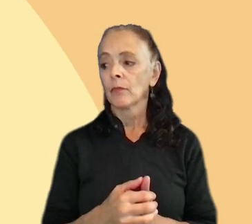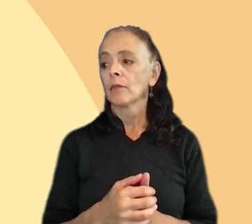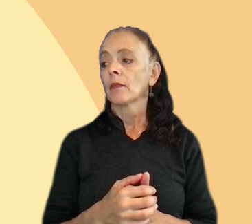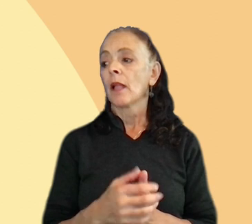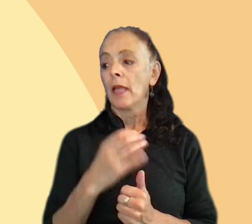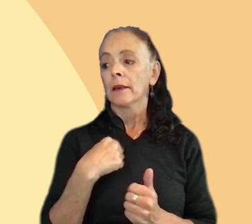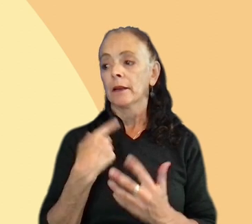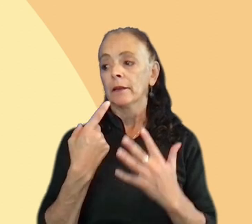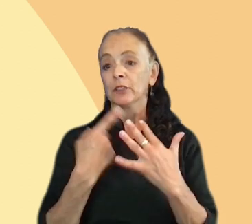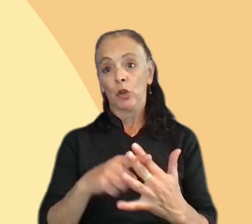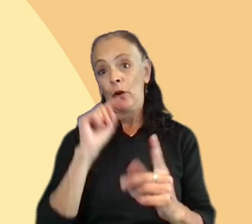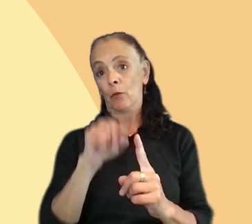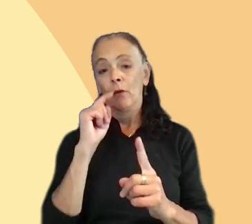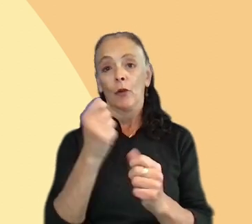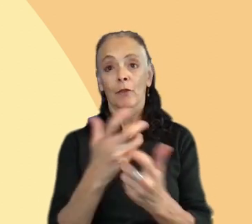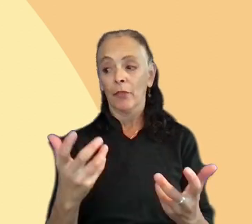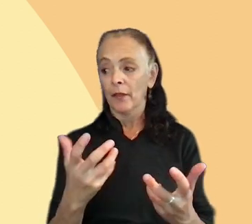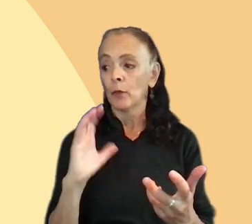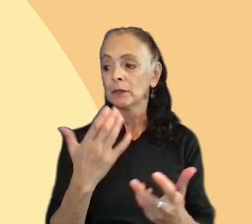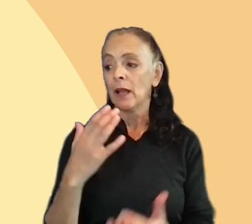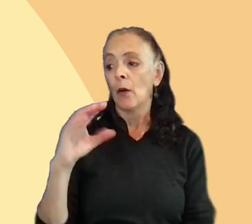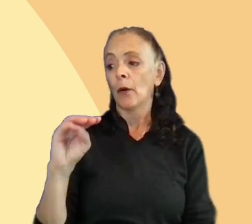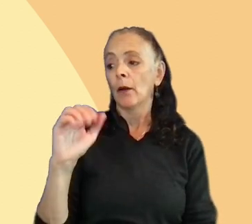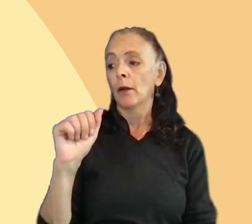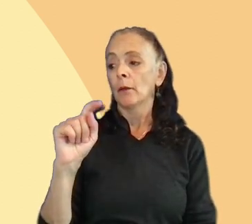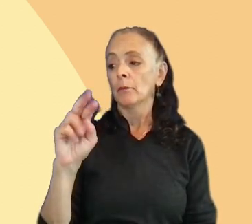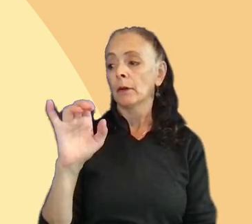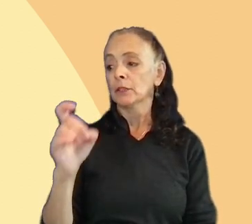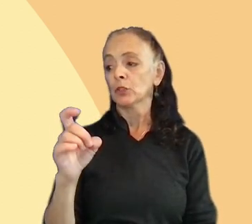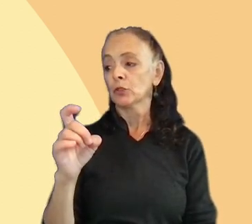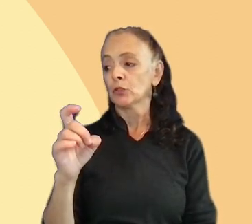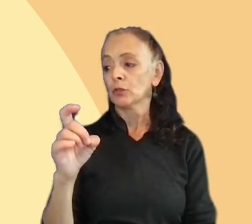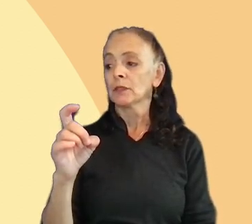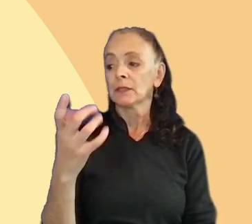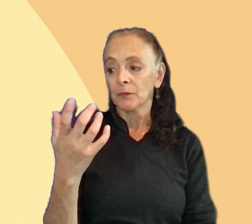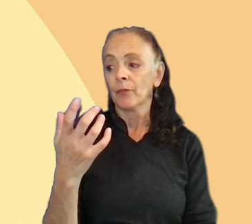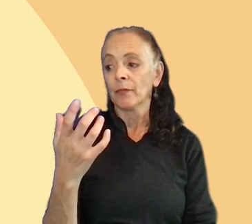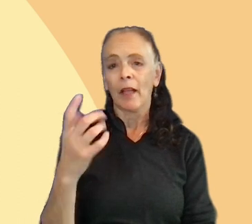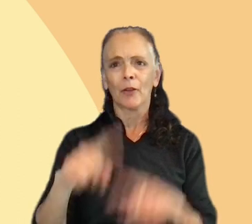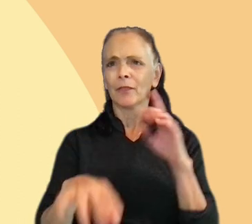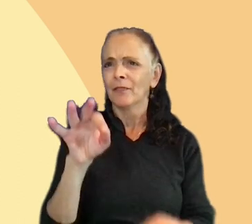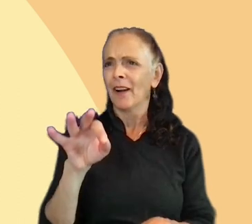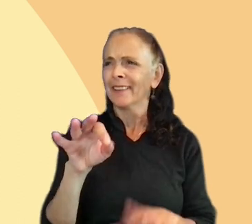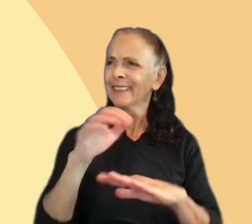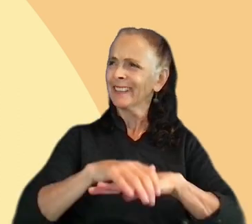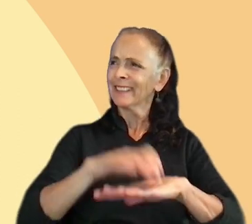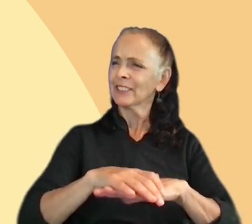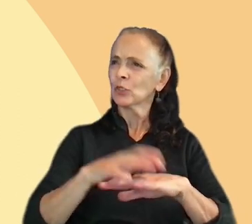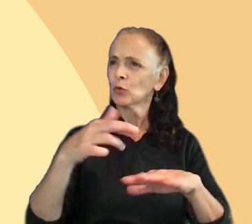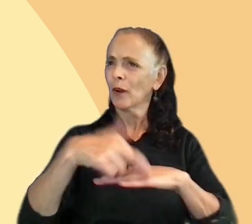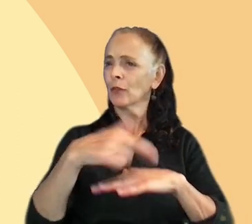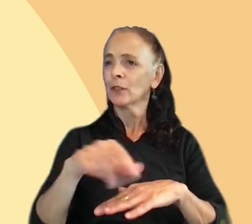a starting point for everything was our Matrice SD. I couldn't find any reference in English, but it's a Certainties,